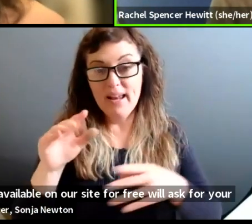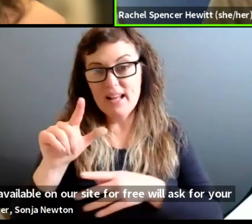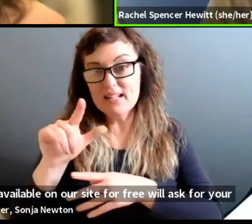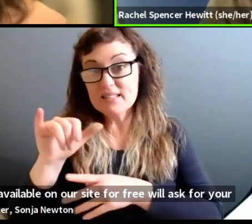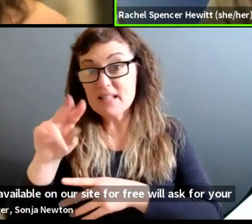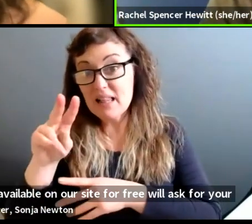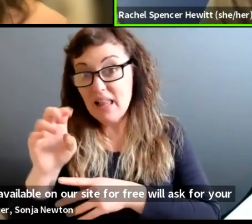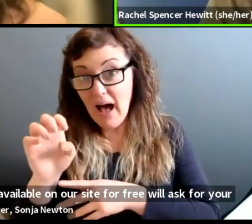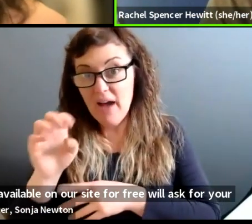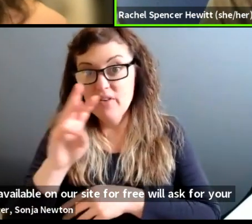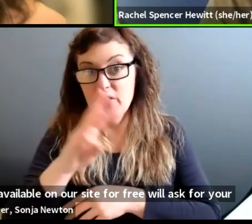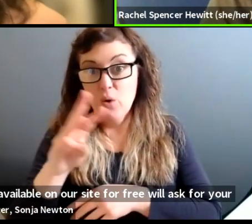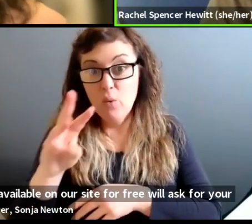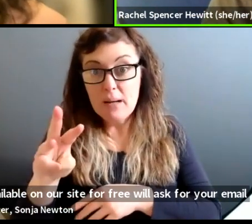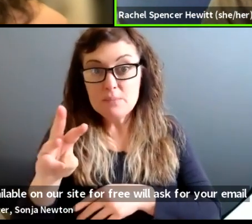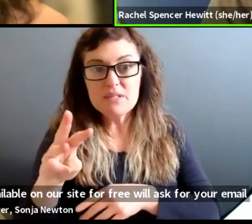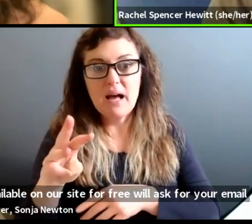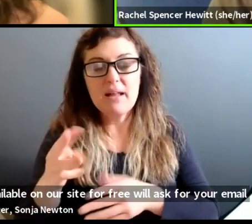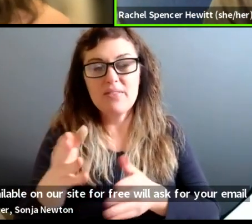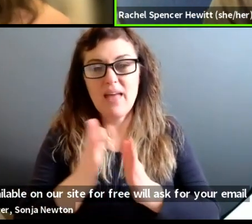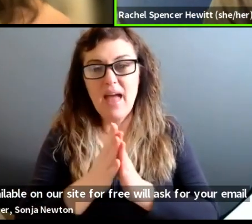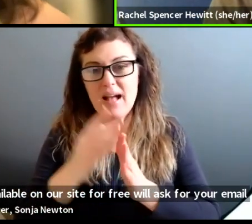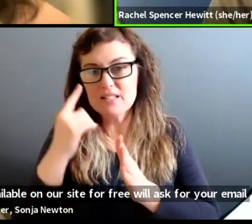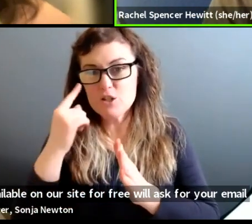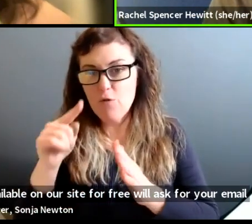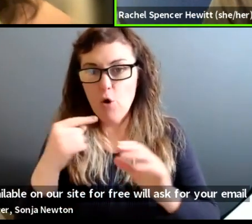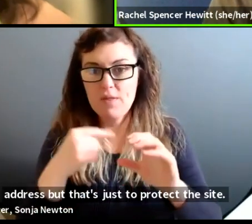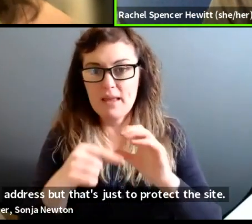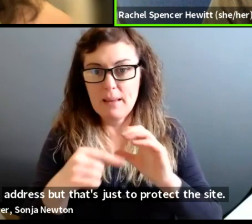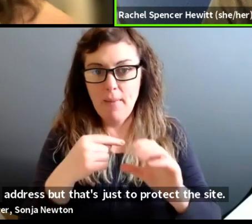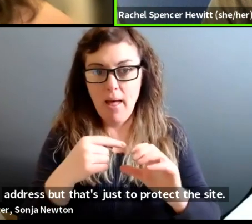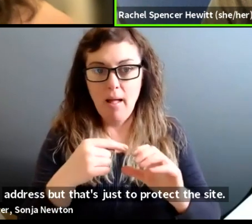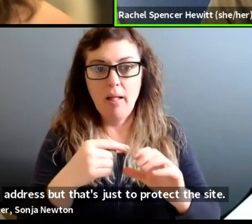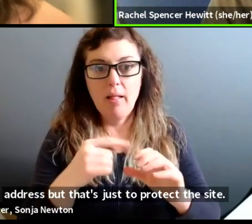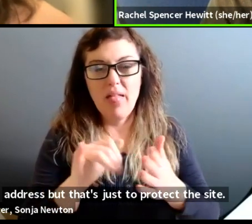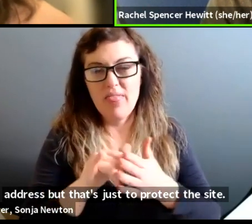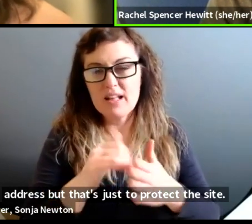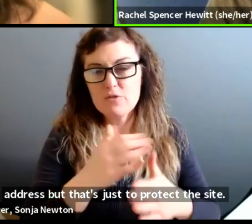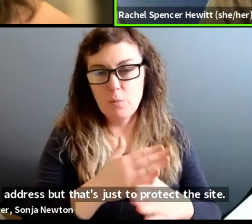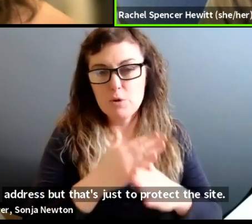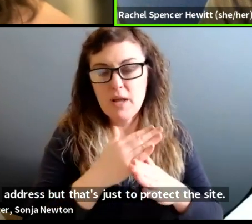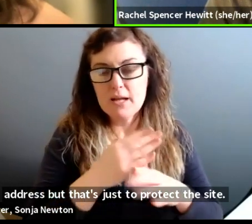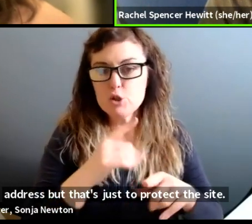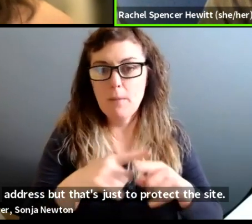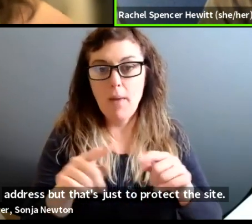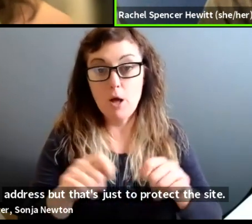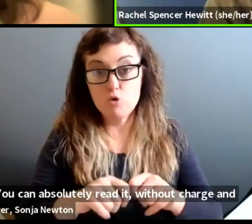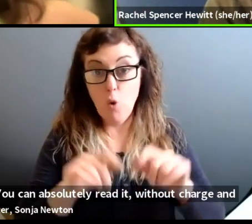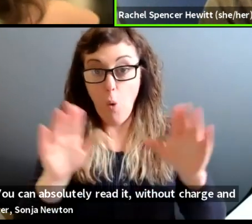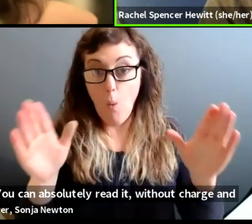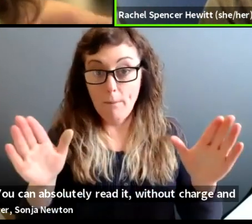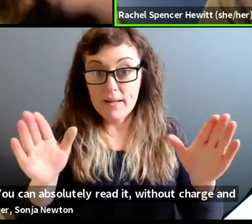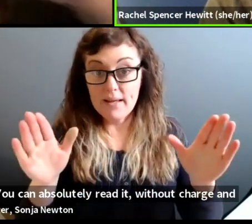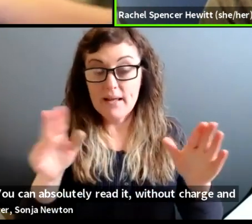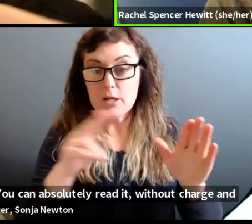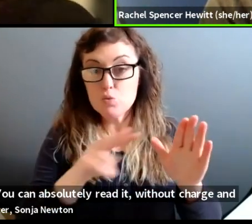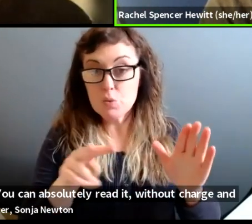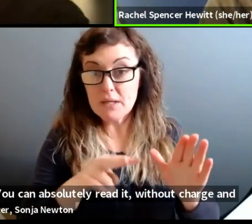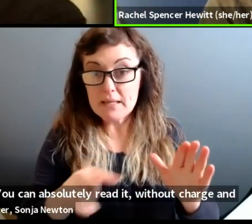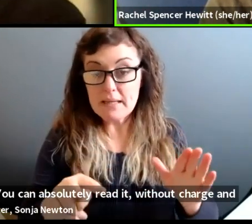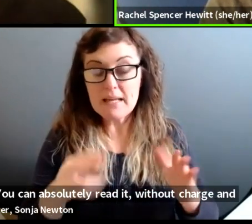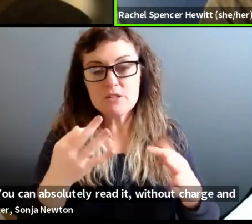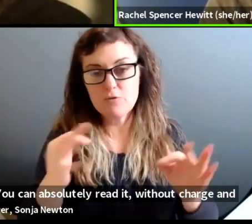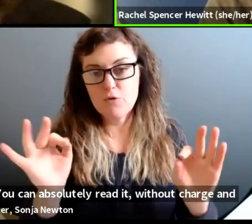address, but that's just to protect the site. Um, you can absolutely read it without charge. Um, and then we also provided